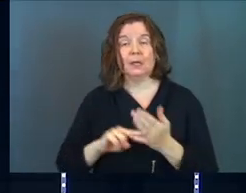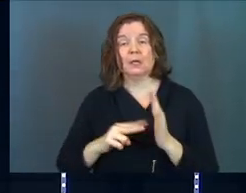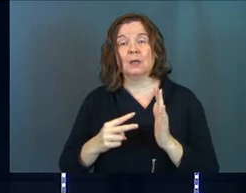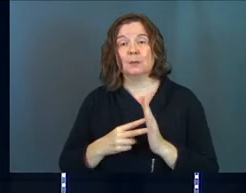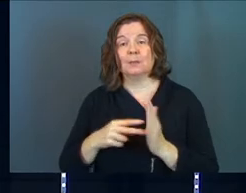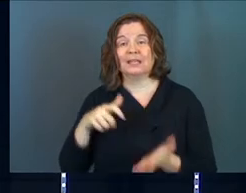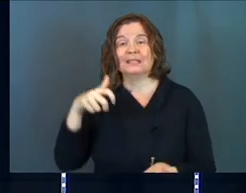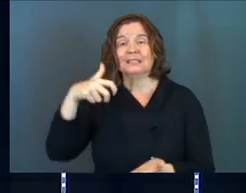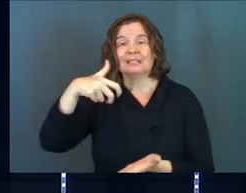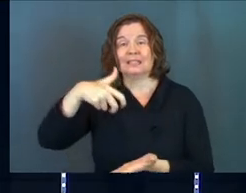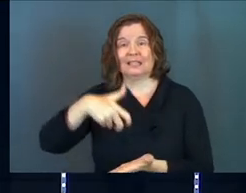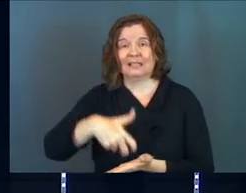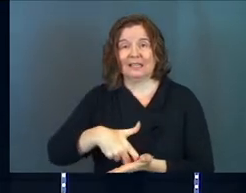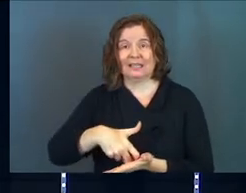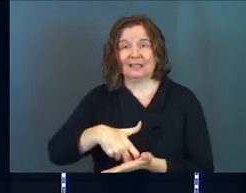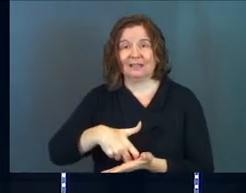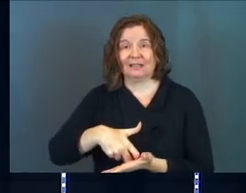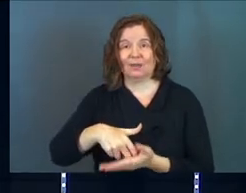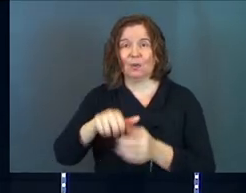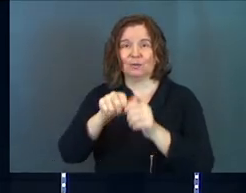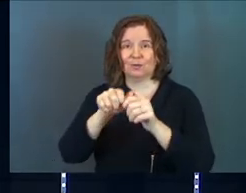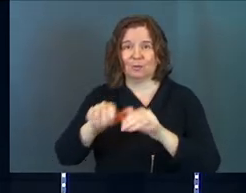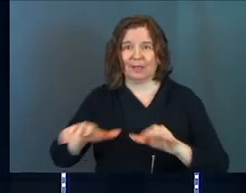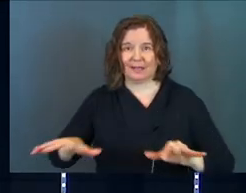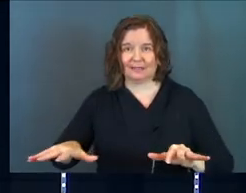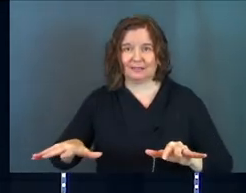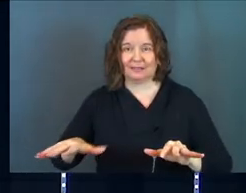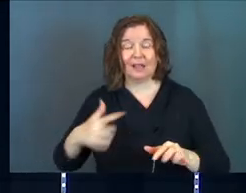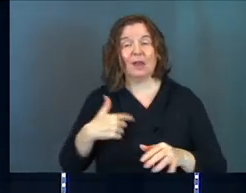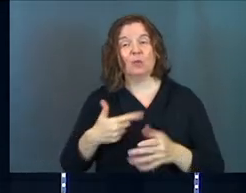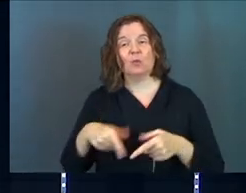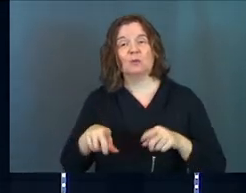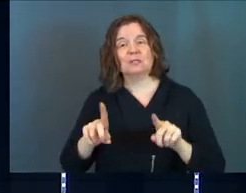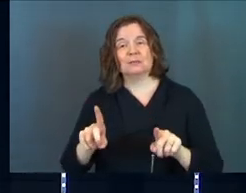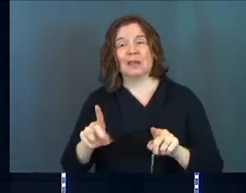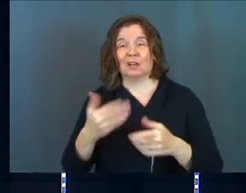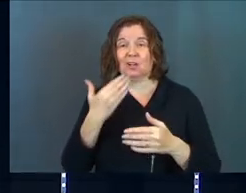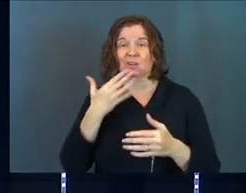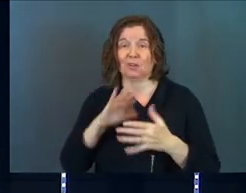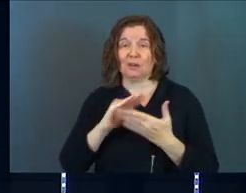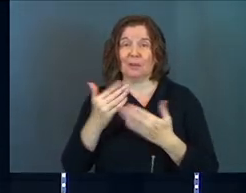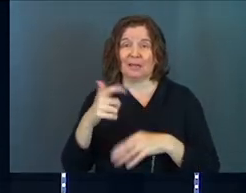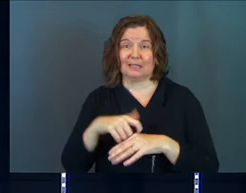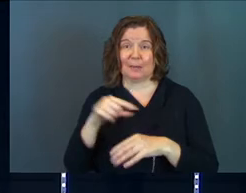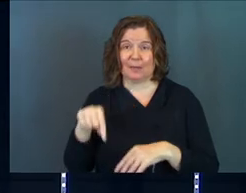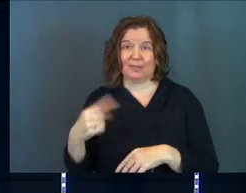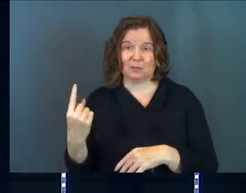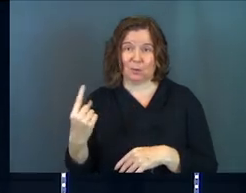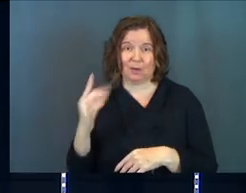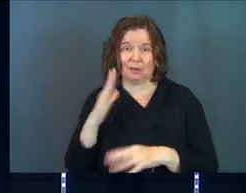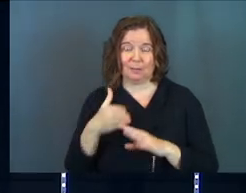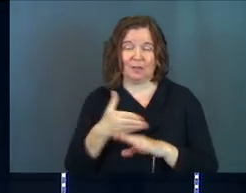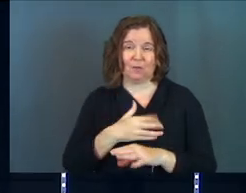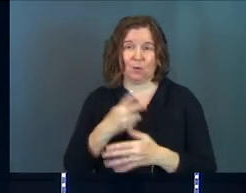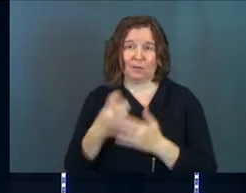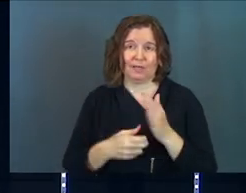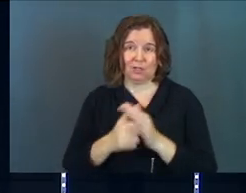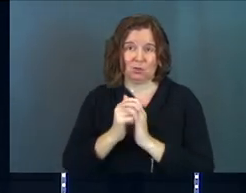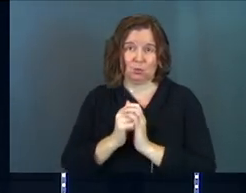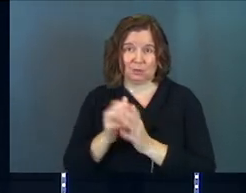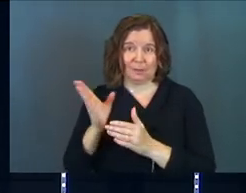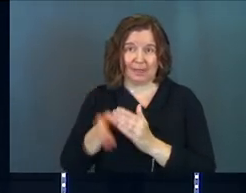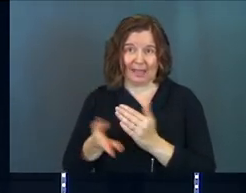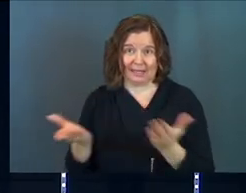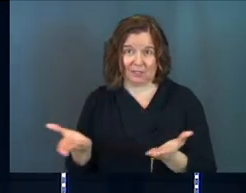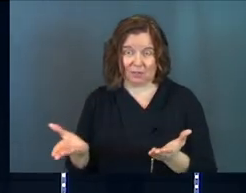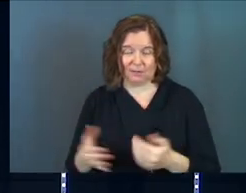means to kneel or to bless. And we're gonna spend a good amount of time on this one before we get into worship at